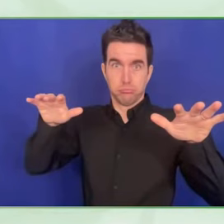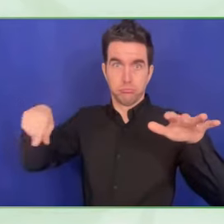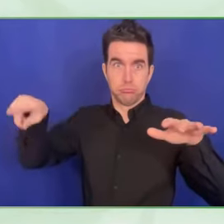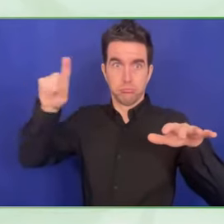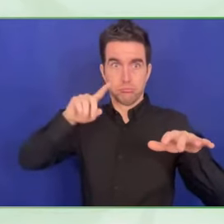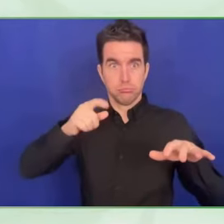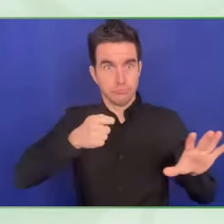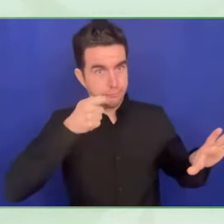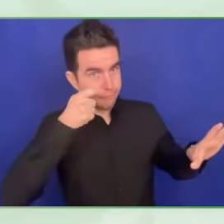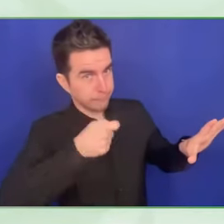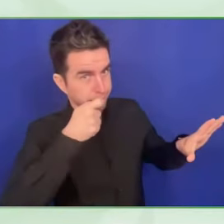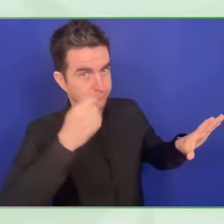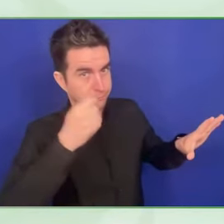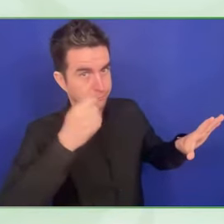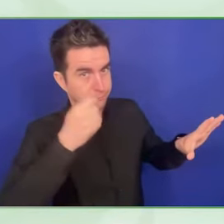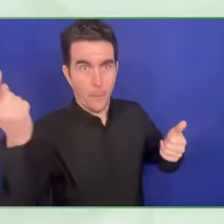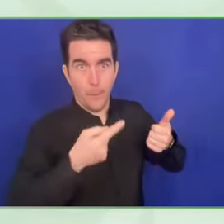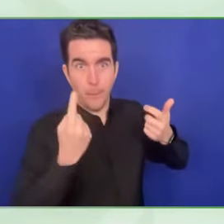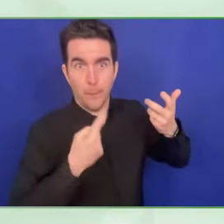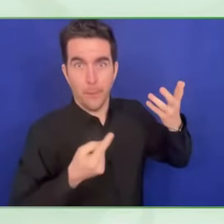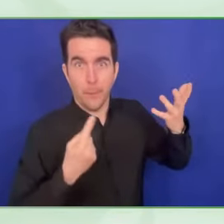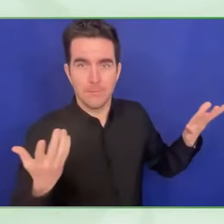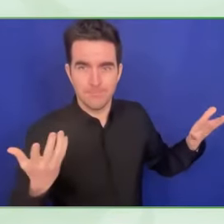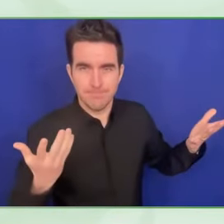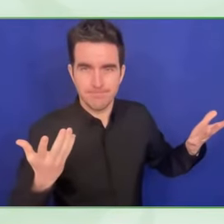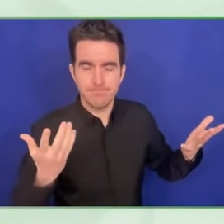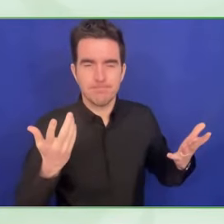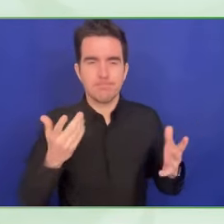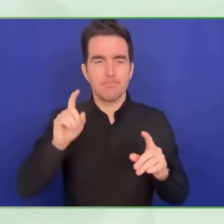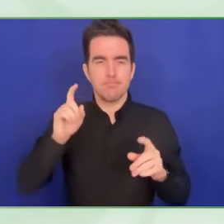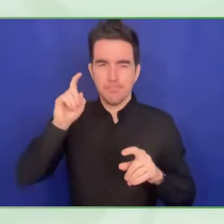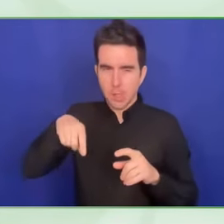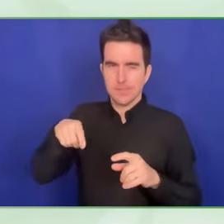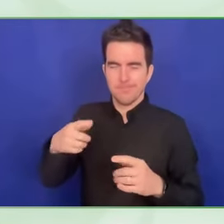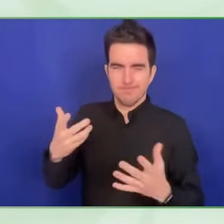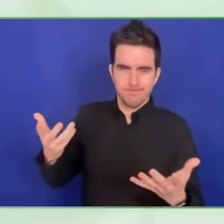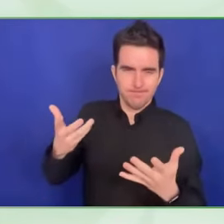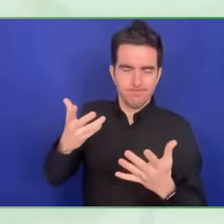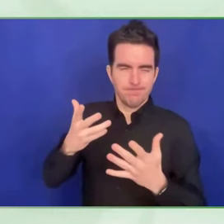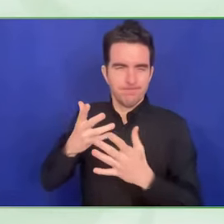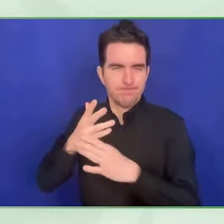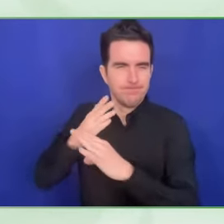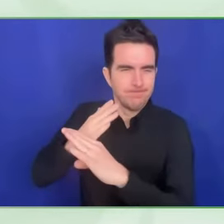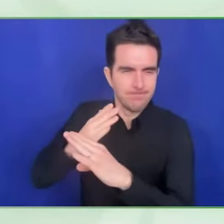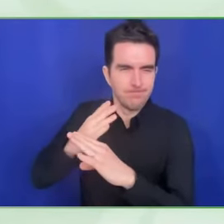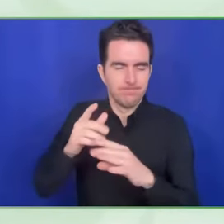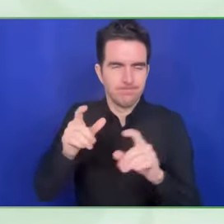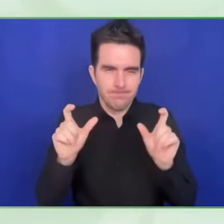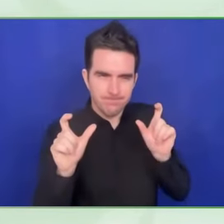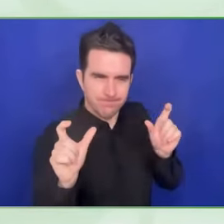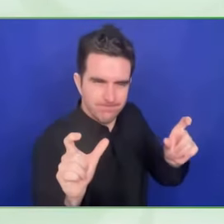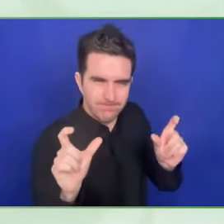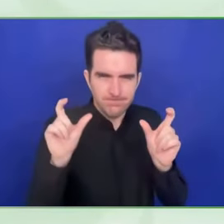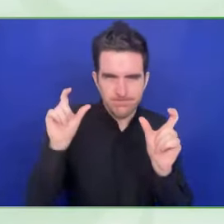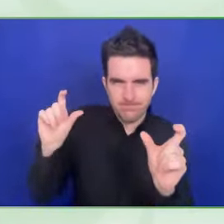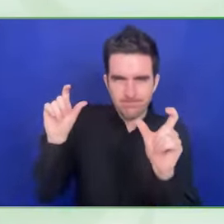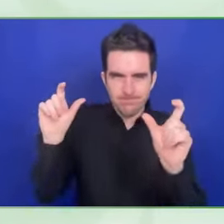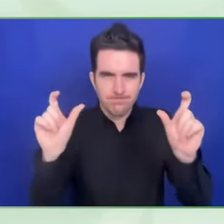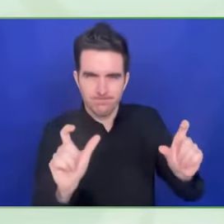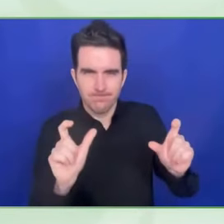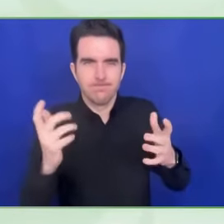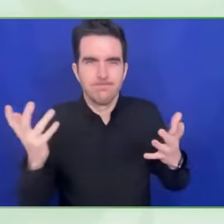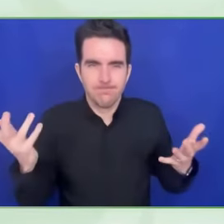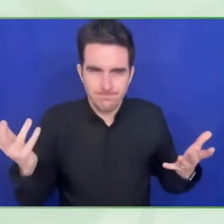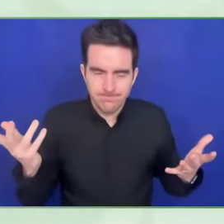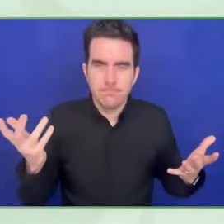ago we put these two words together in a session similar to this in a different congress, accessibility and